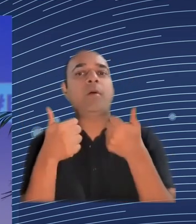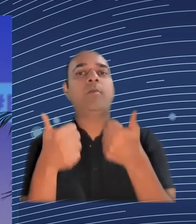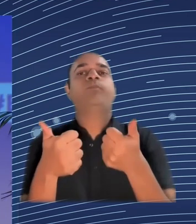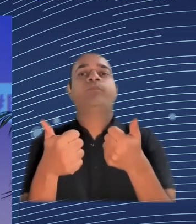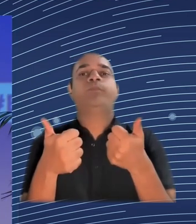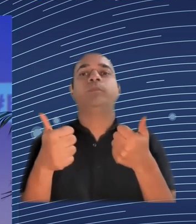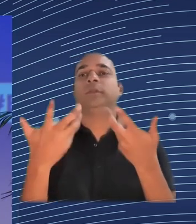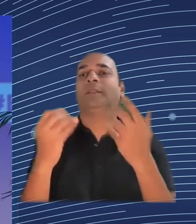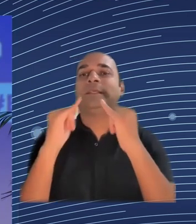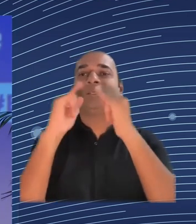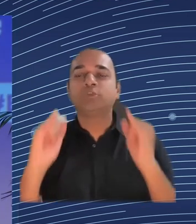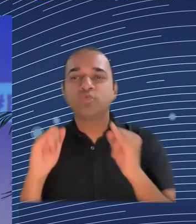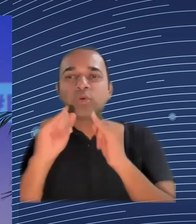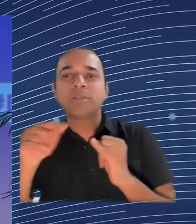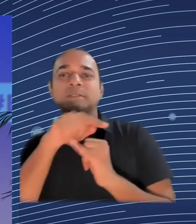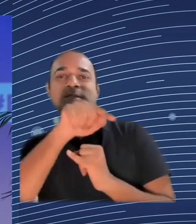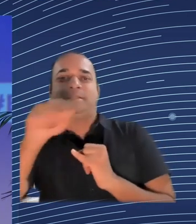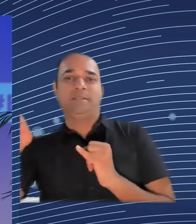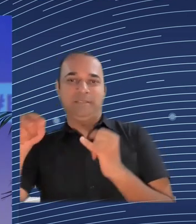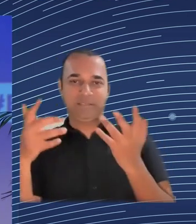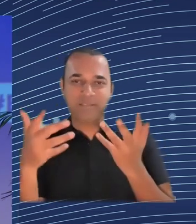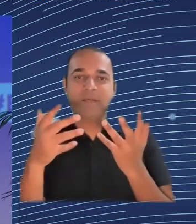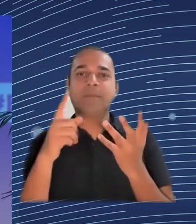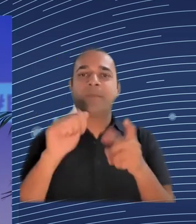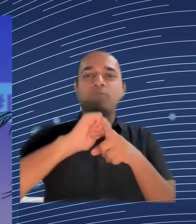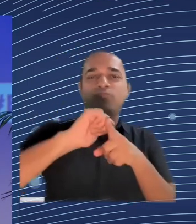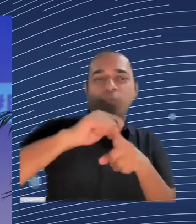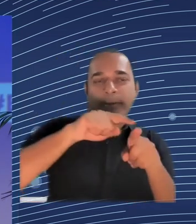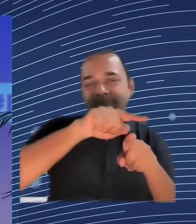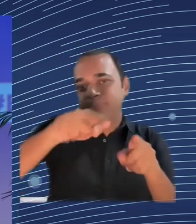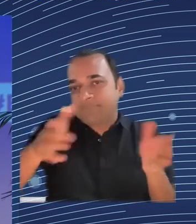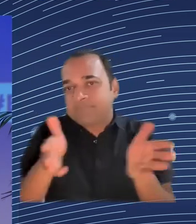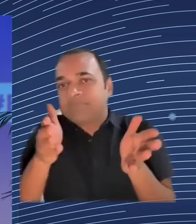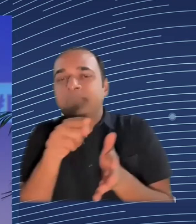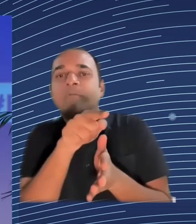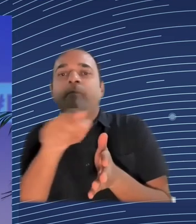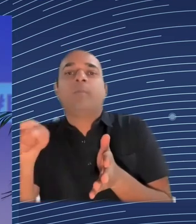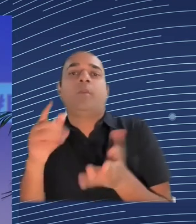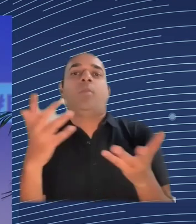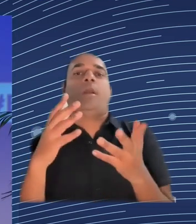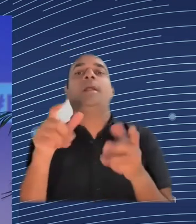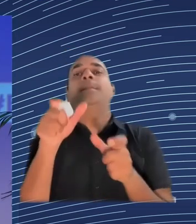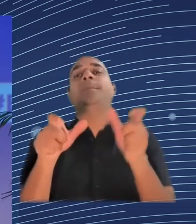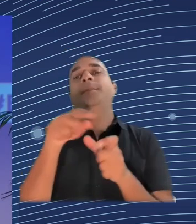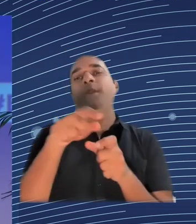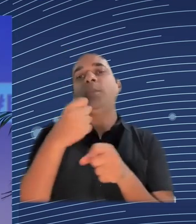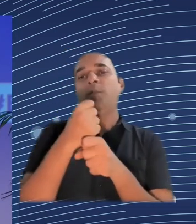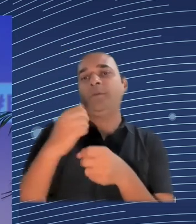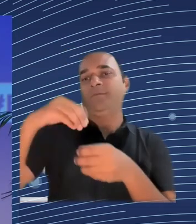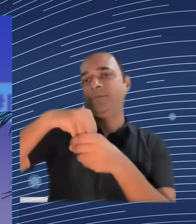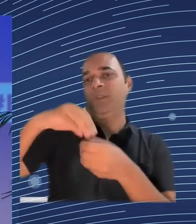and risk killing of the population. The other one is innovation. A further one is institutions. If you have one,